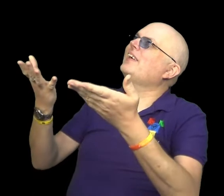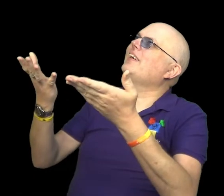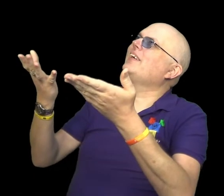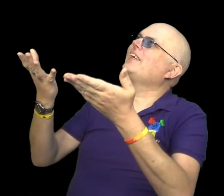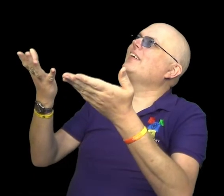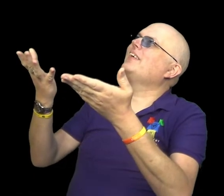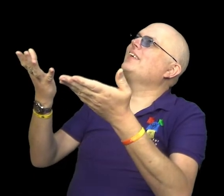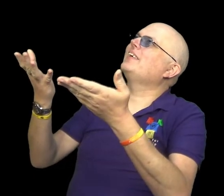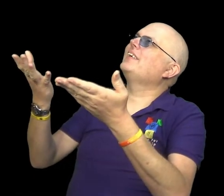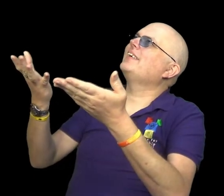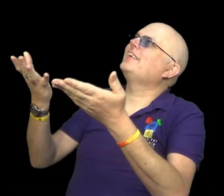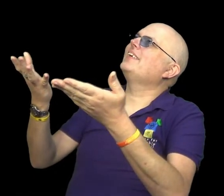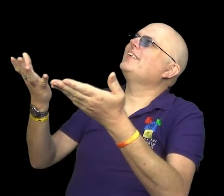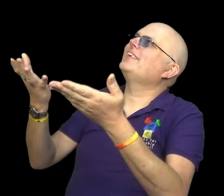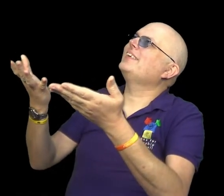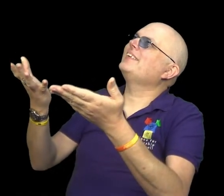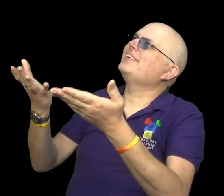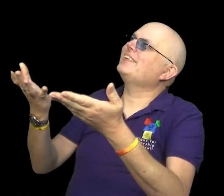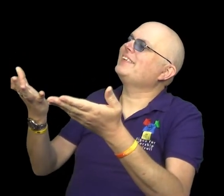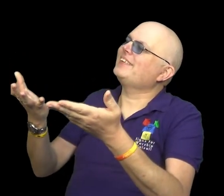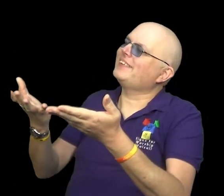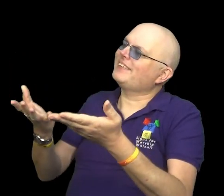With us